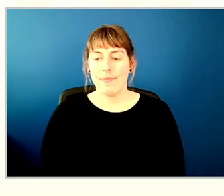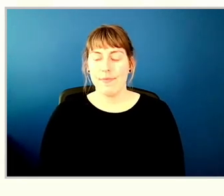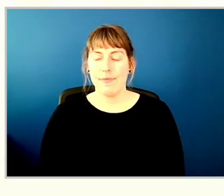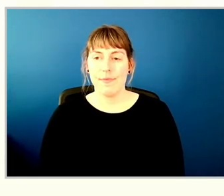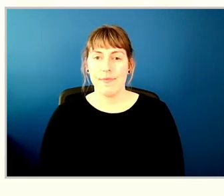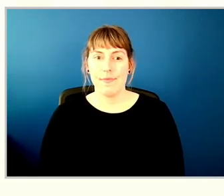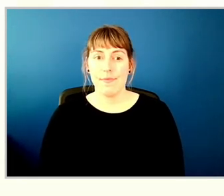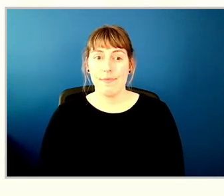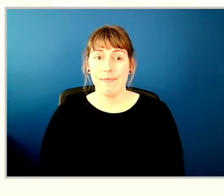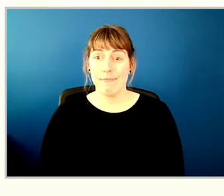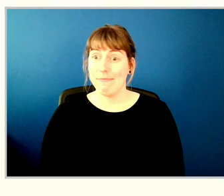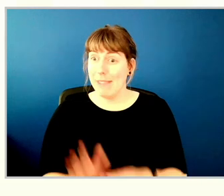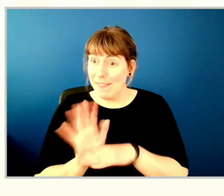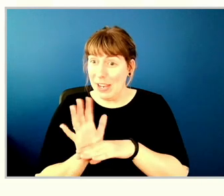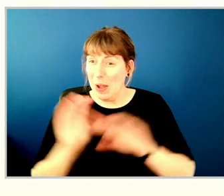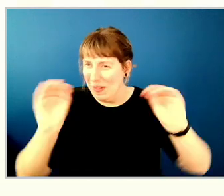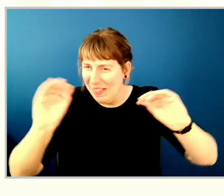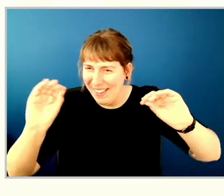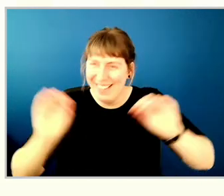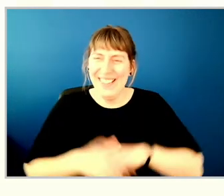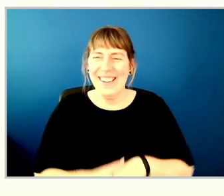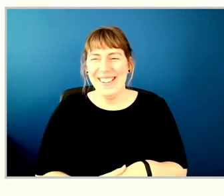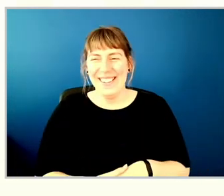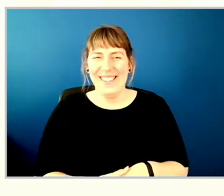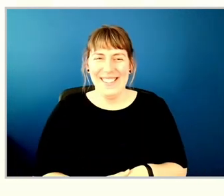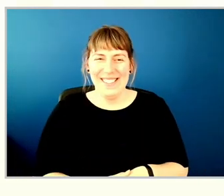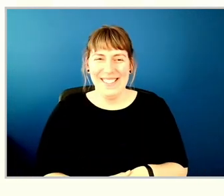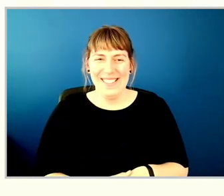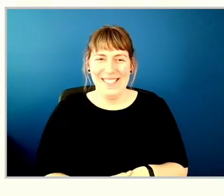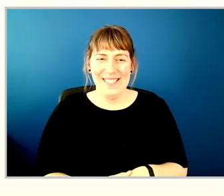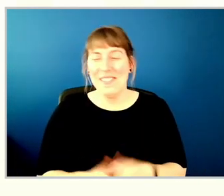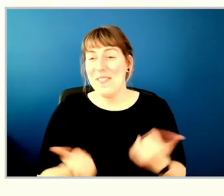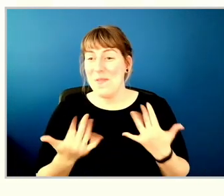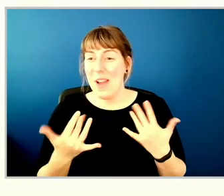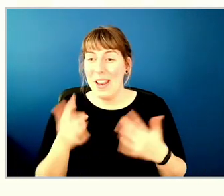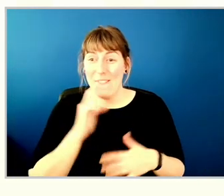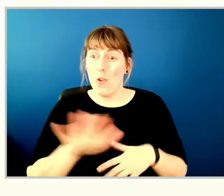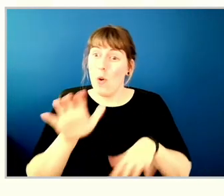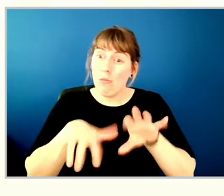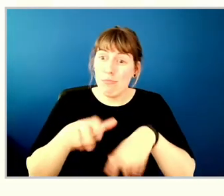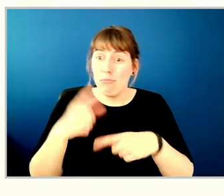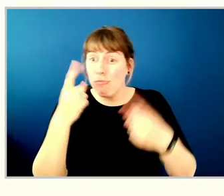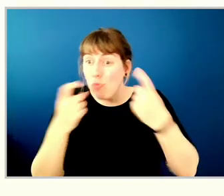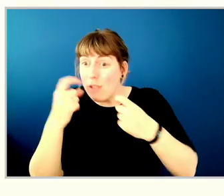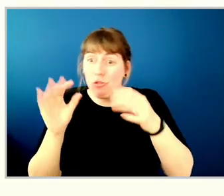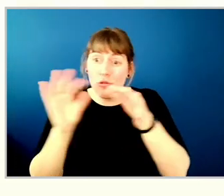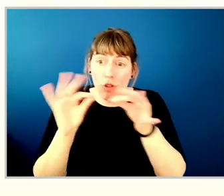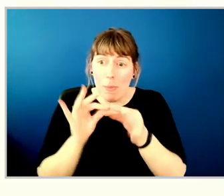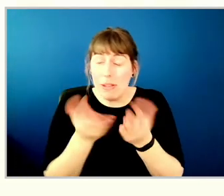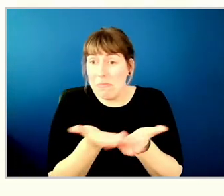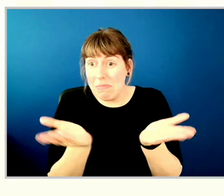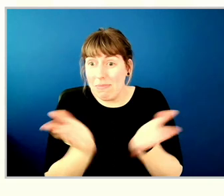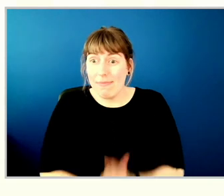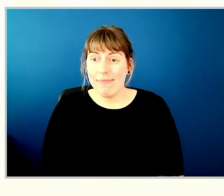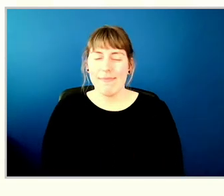We won't enjoy a video in the interim. We're waiting for your questions. Please send them in if you've got them.